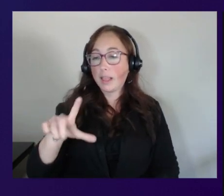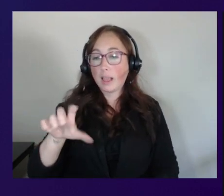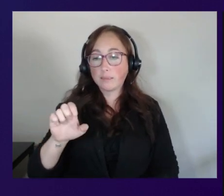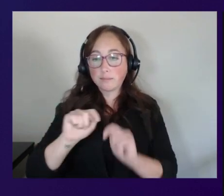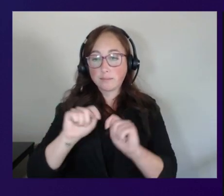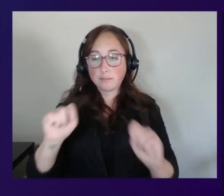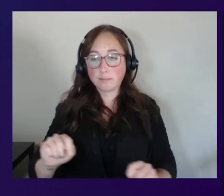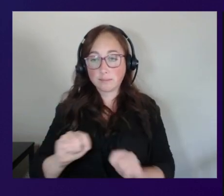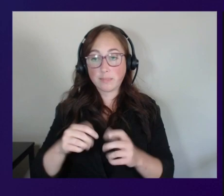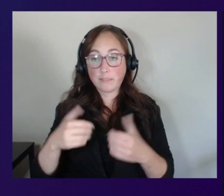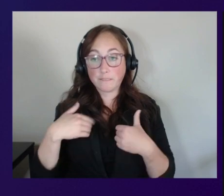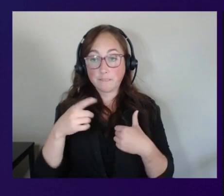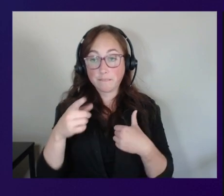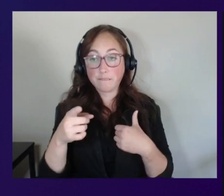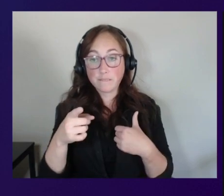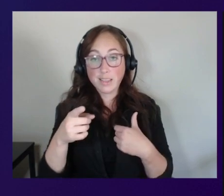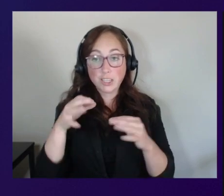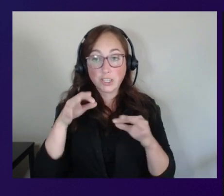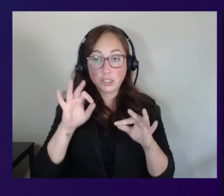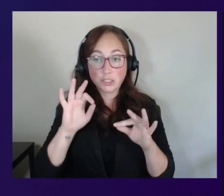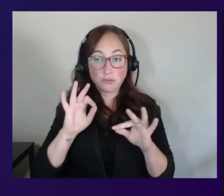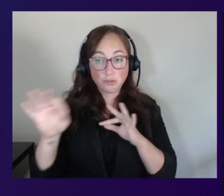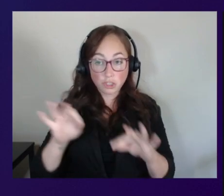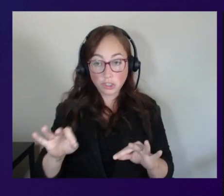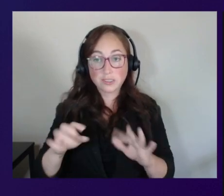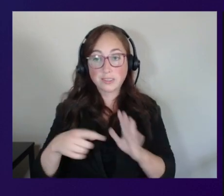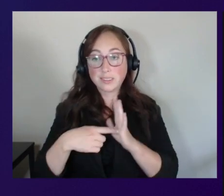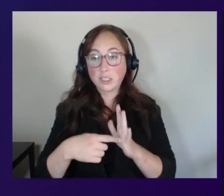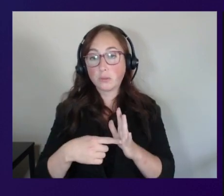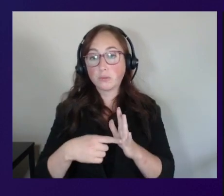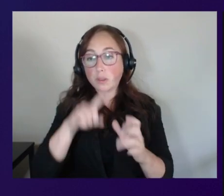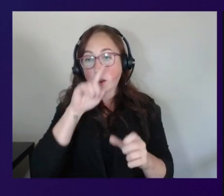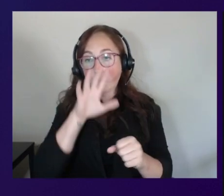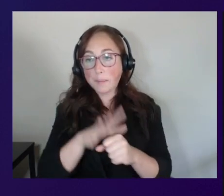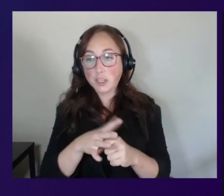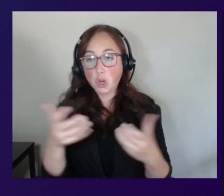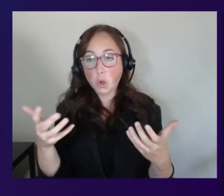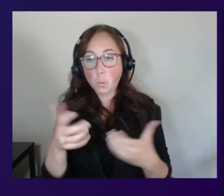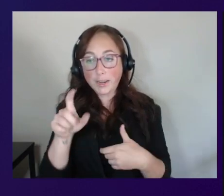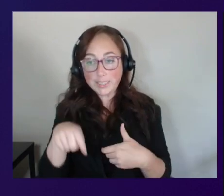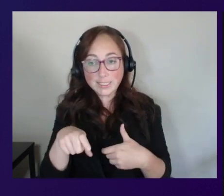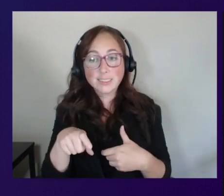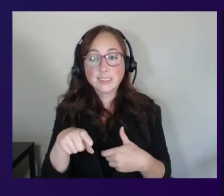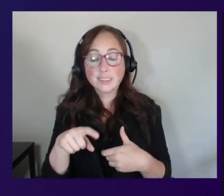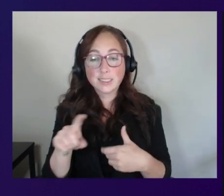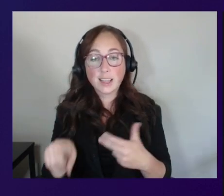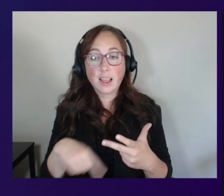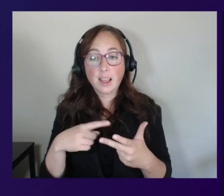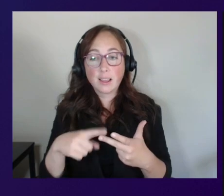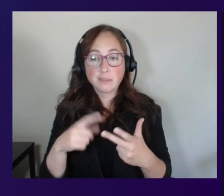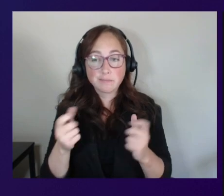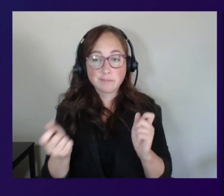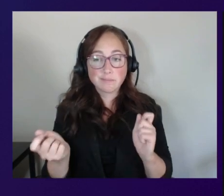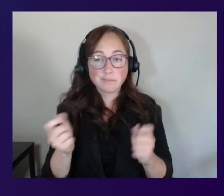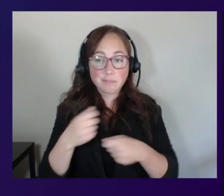is the instructions that tells cloud formation what it needs to spin up and to configure for this solution